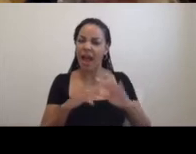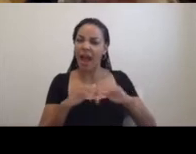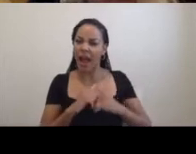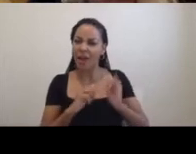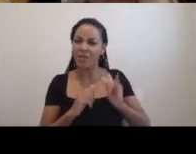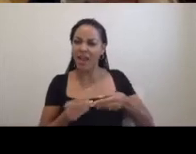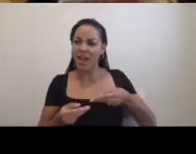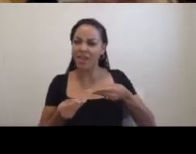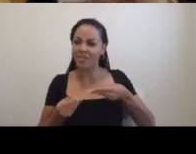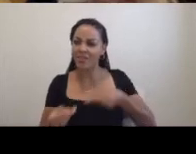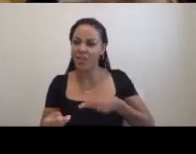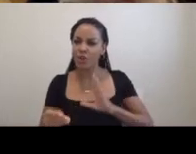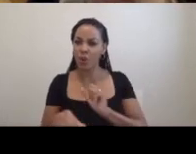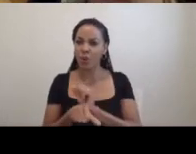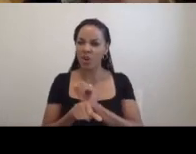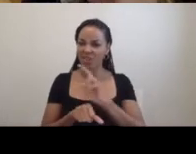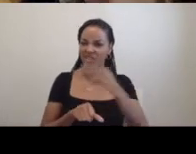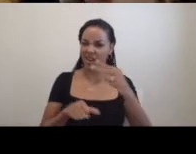work? Question number two. two.